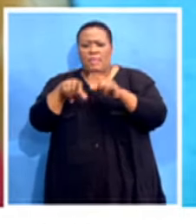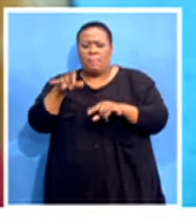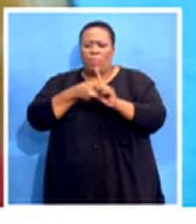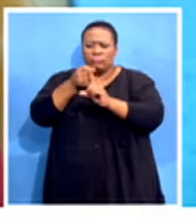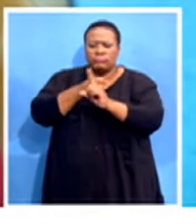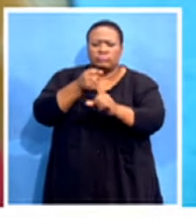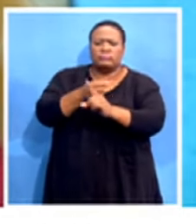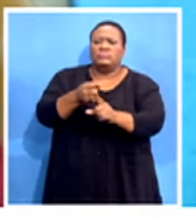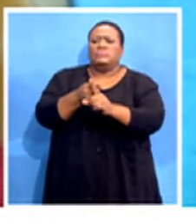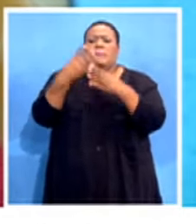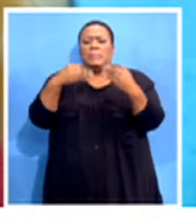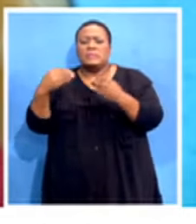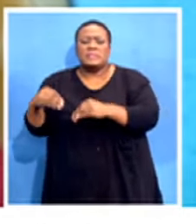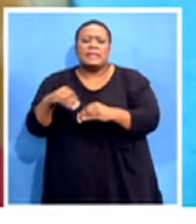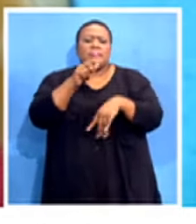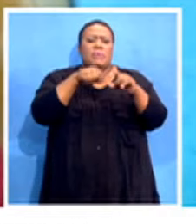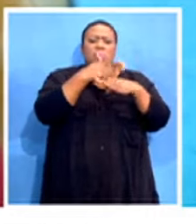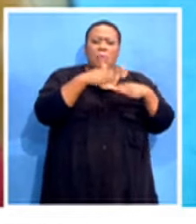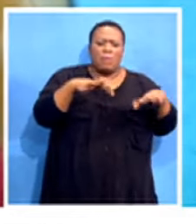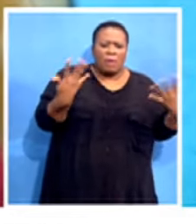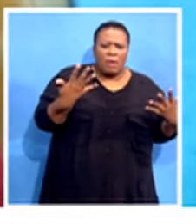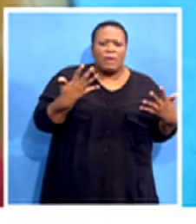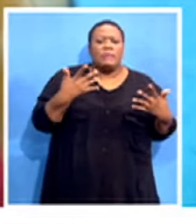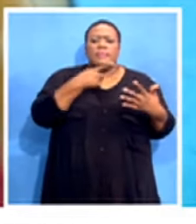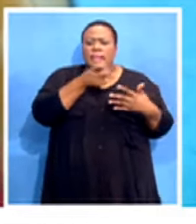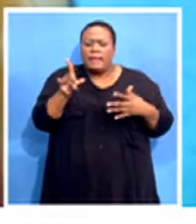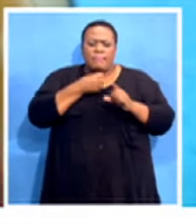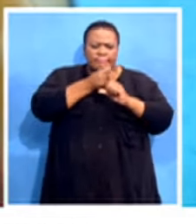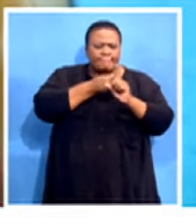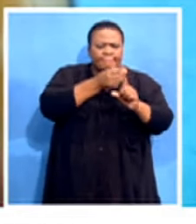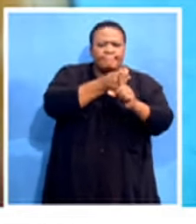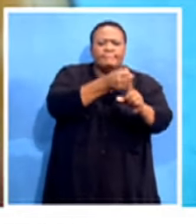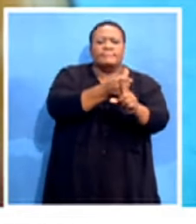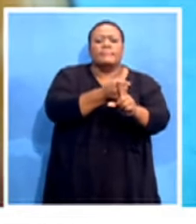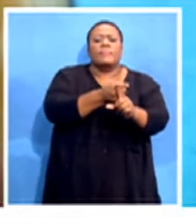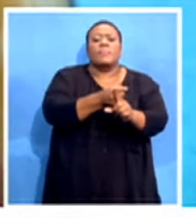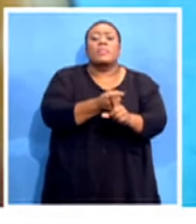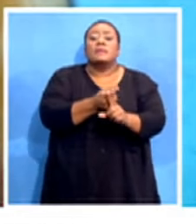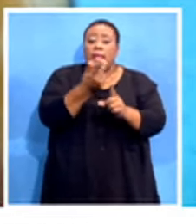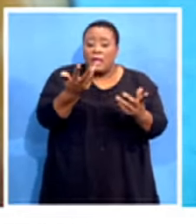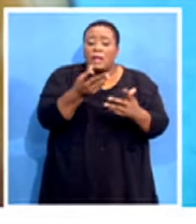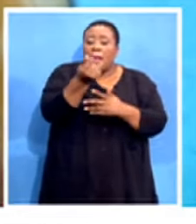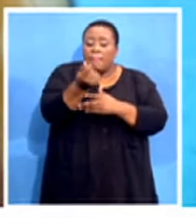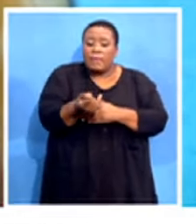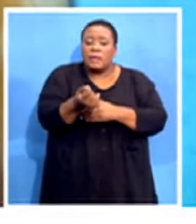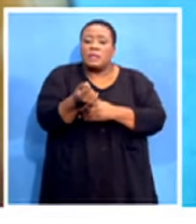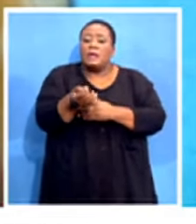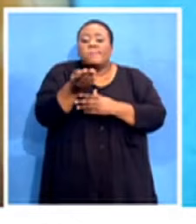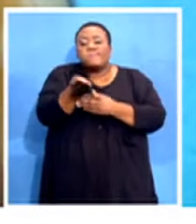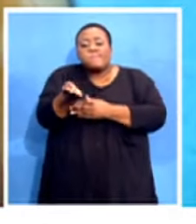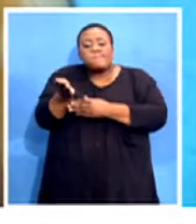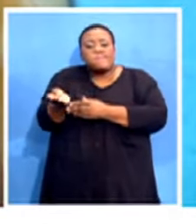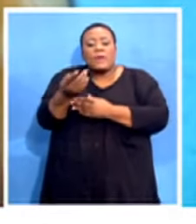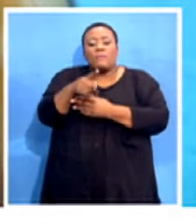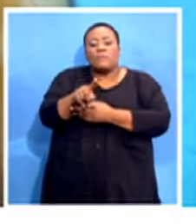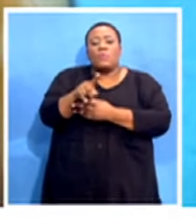unemployed people, and we appreciate that there has been a lot of cushioning and making money available for the vulnerable people. But we are